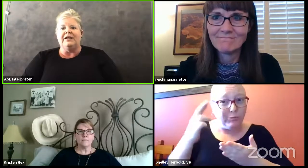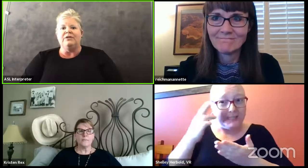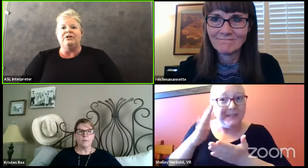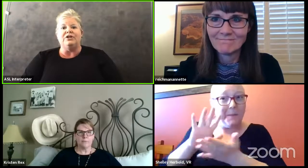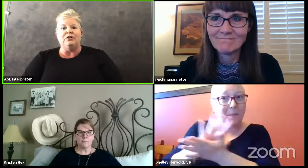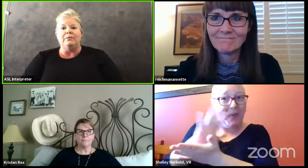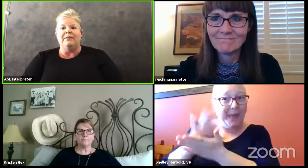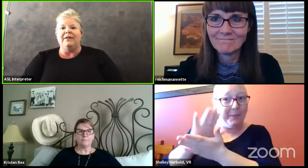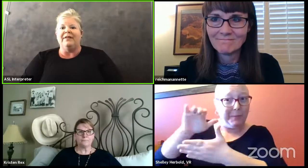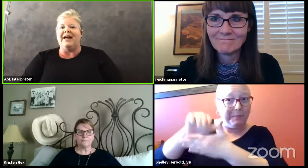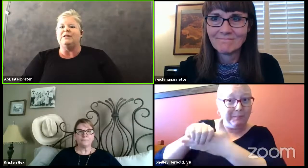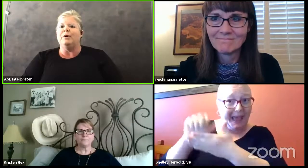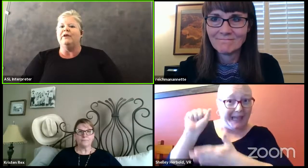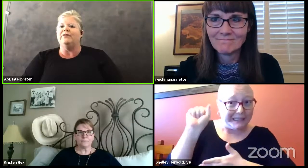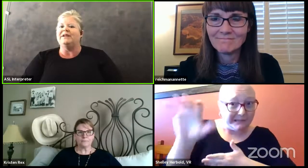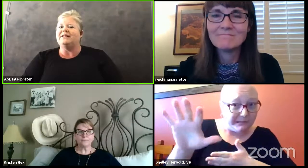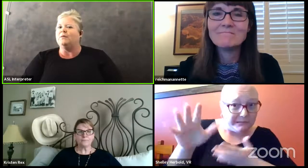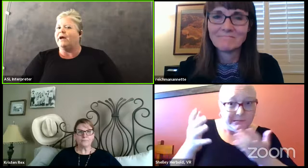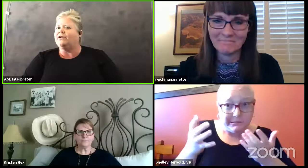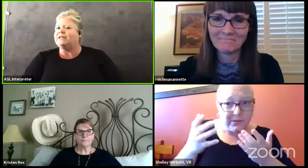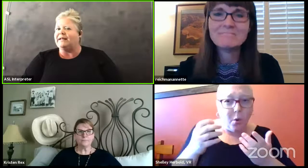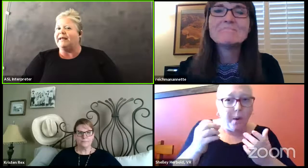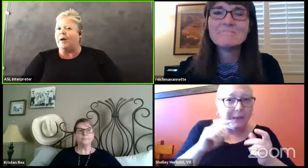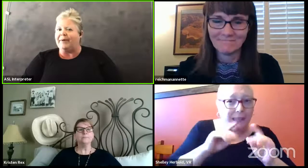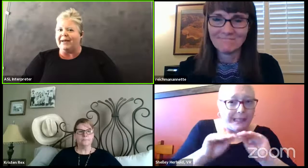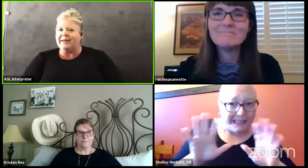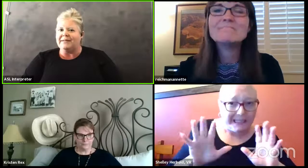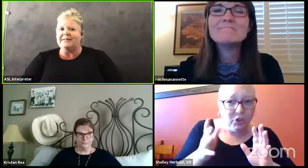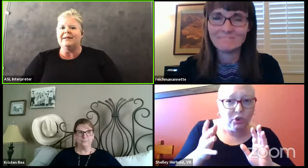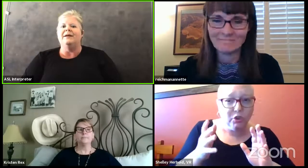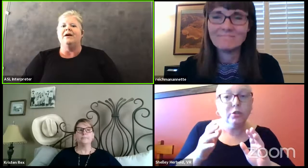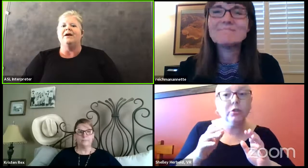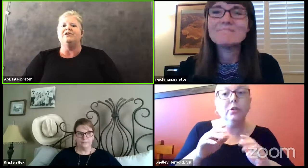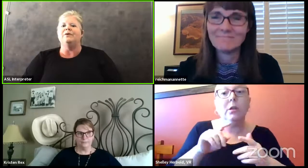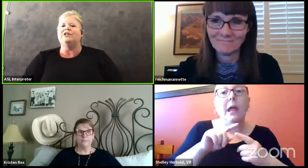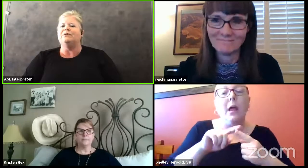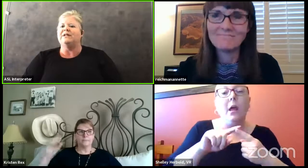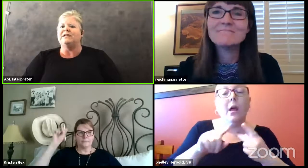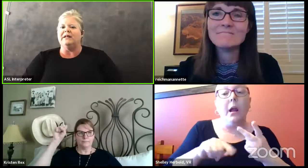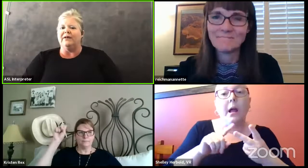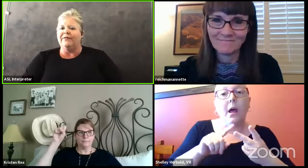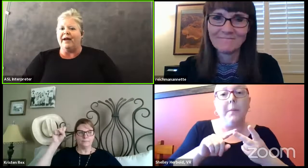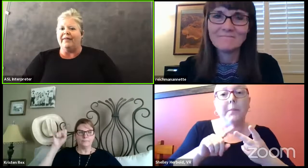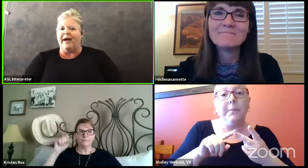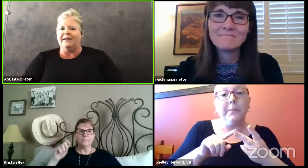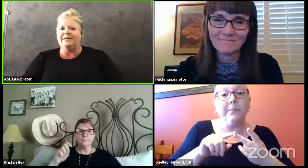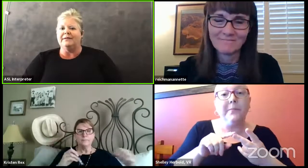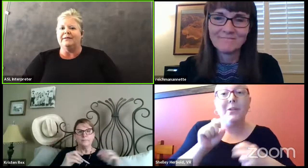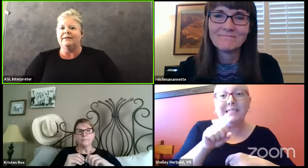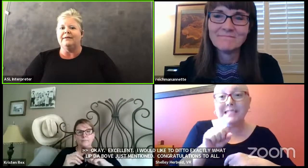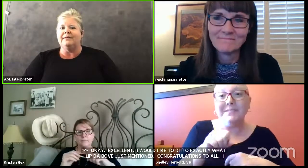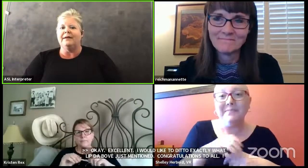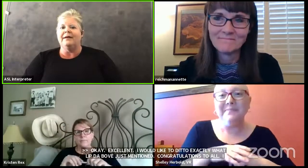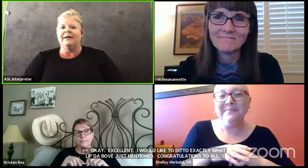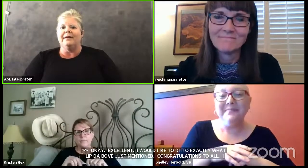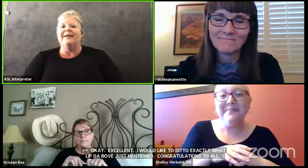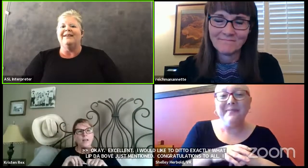I do assume that that's part of the reason why you're sending out packets. So I just wanted to clarify that.